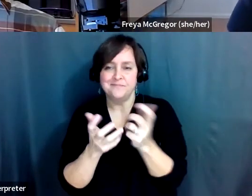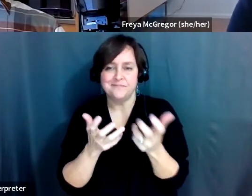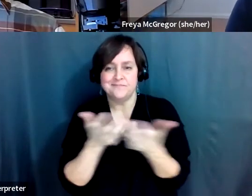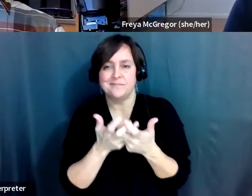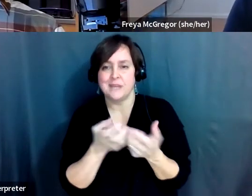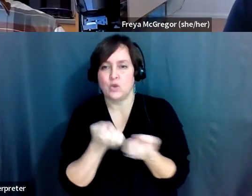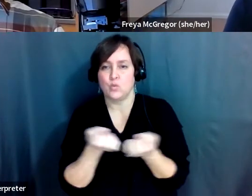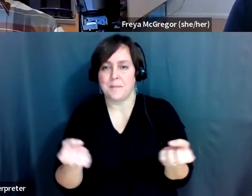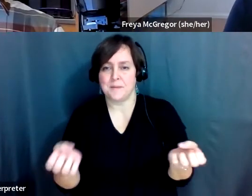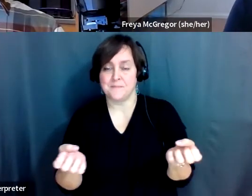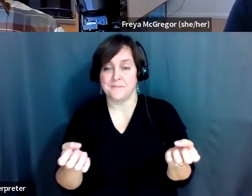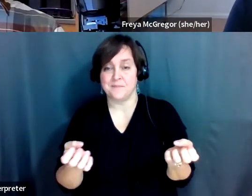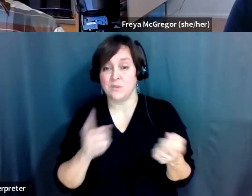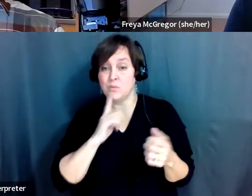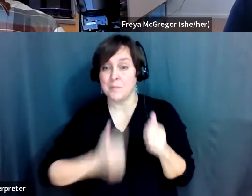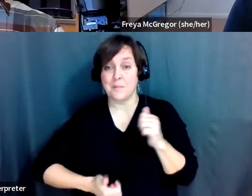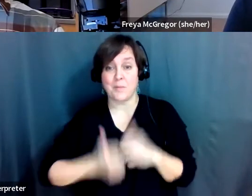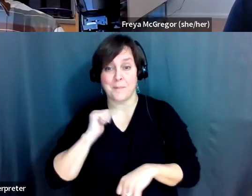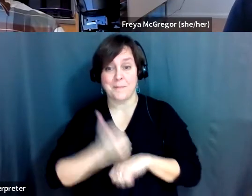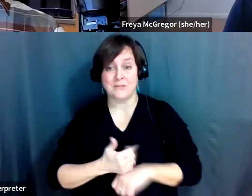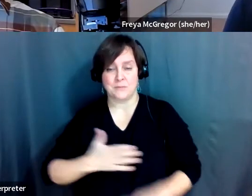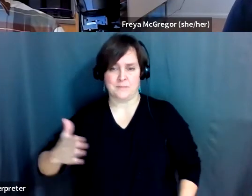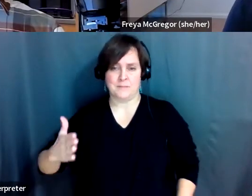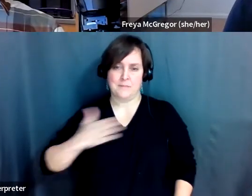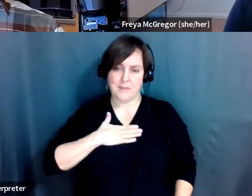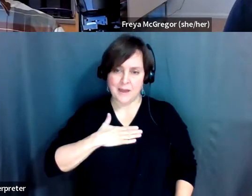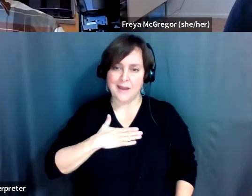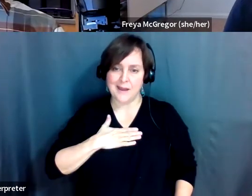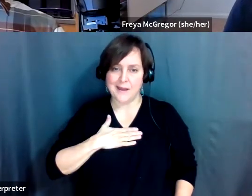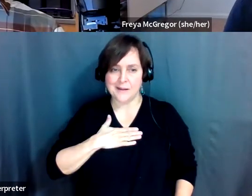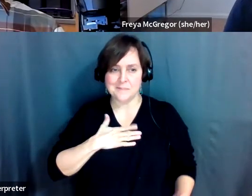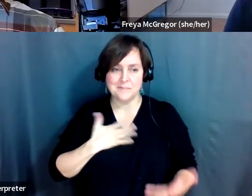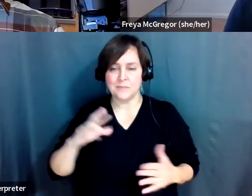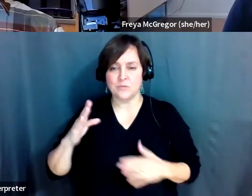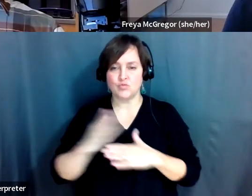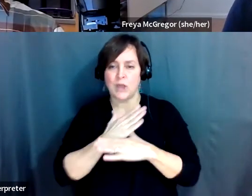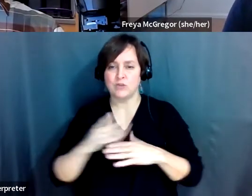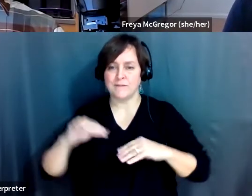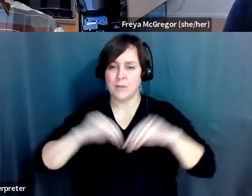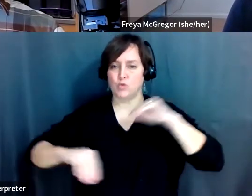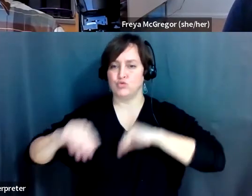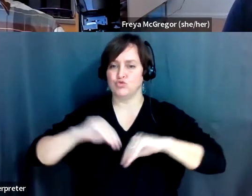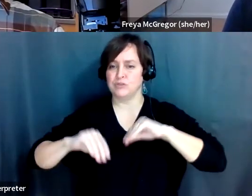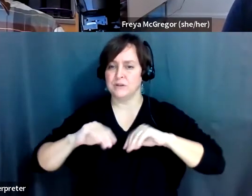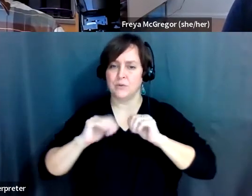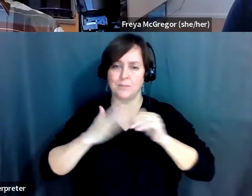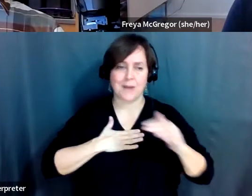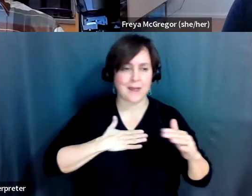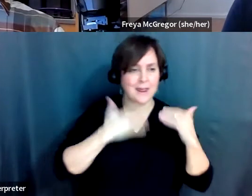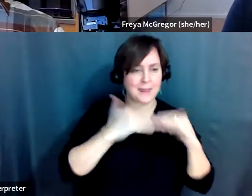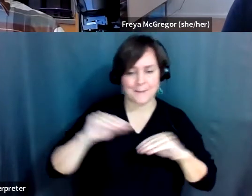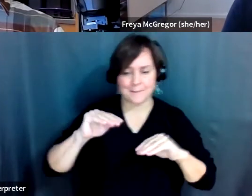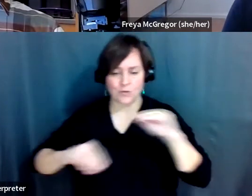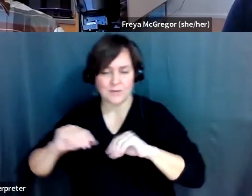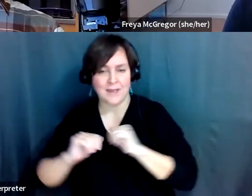primarily based upon my range of motion limitations. So, the